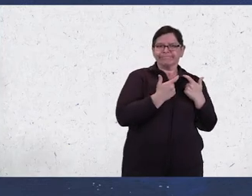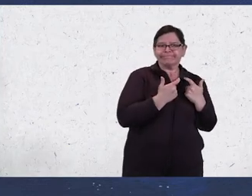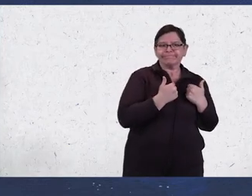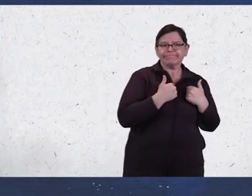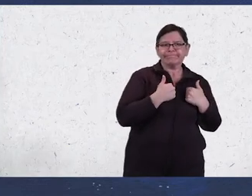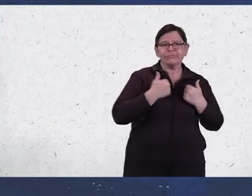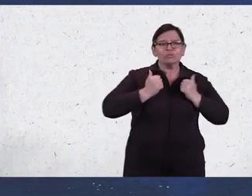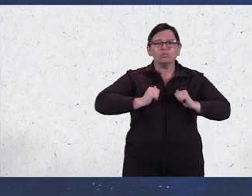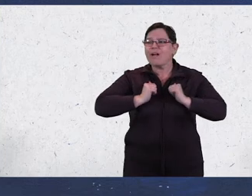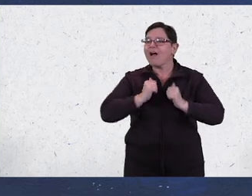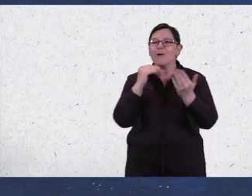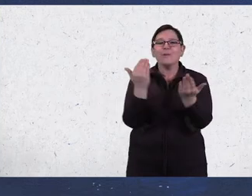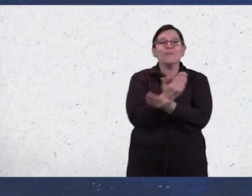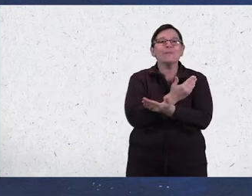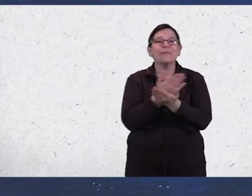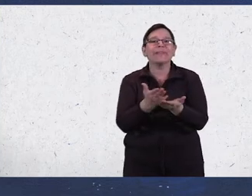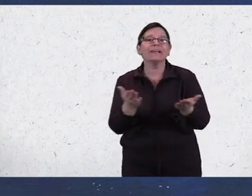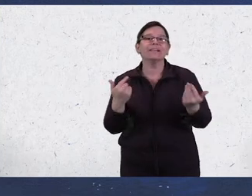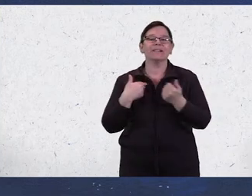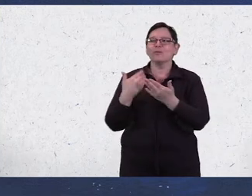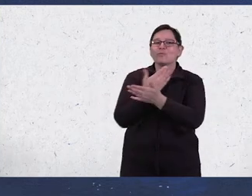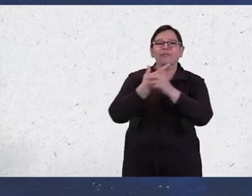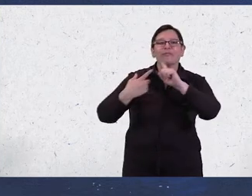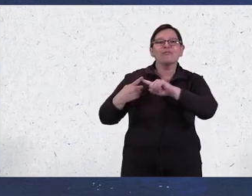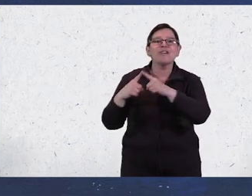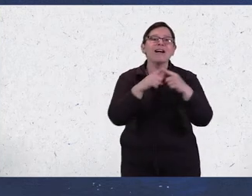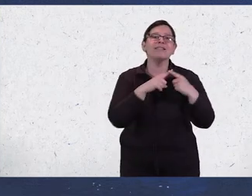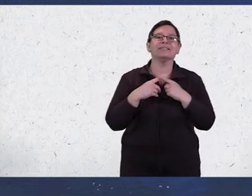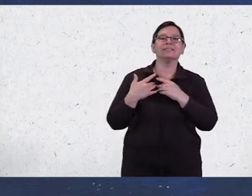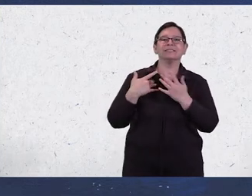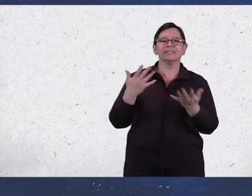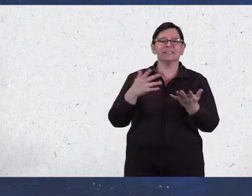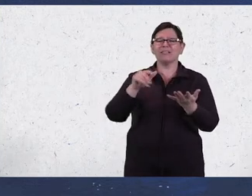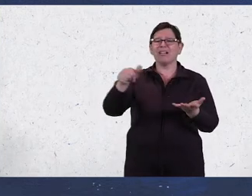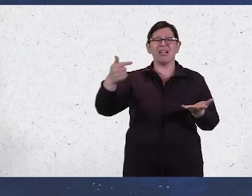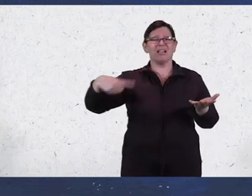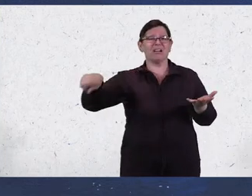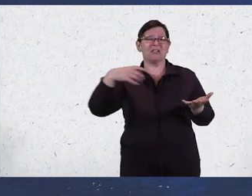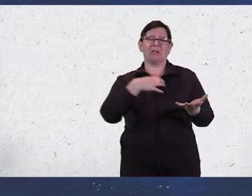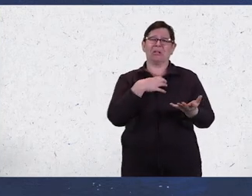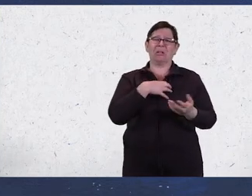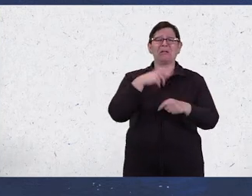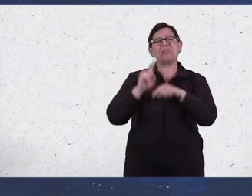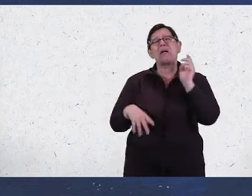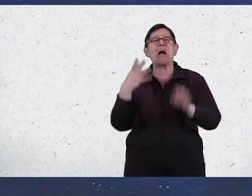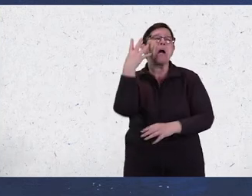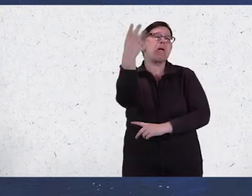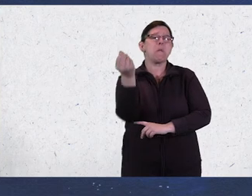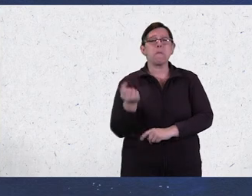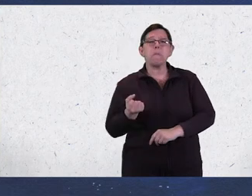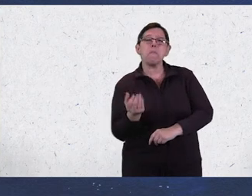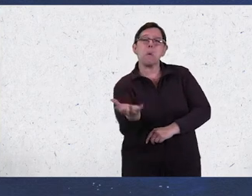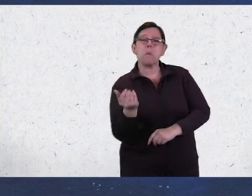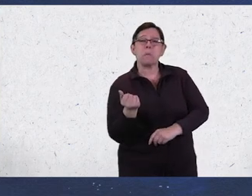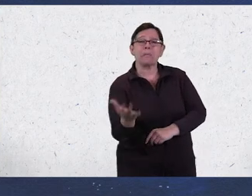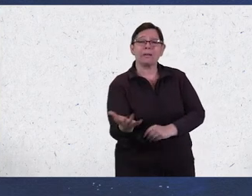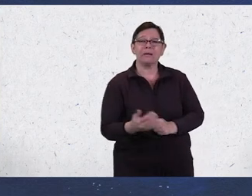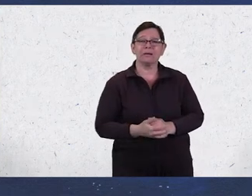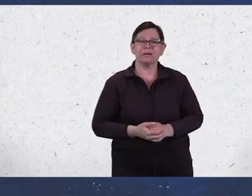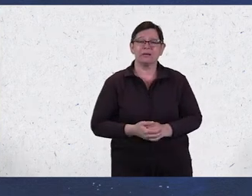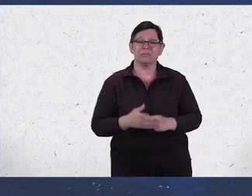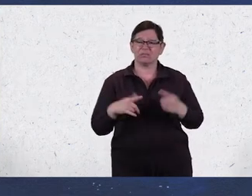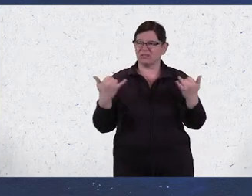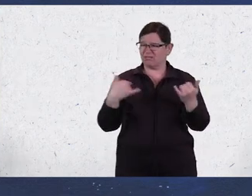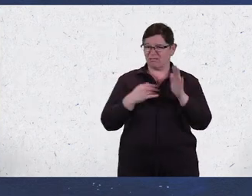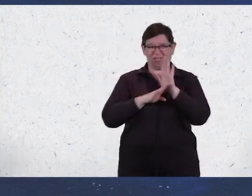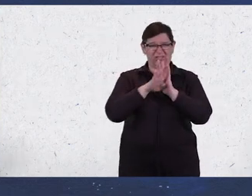things And made new friends While others Others were complaining about Not being able to go bowling But I'm not